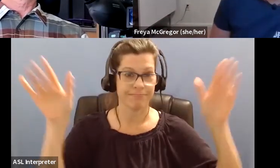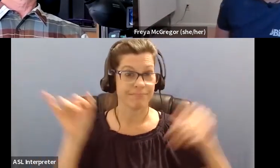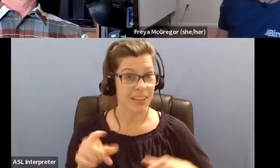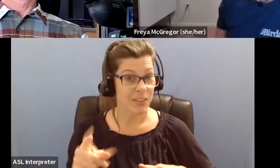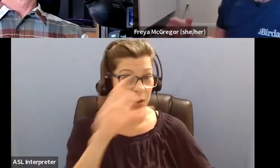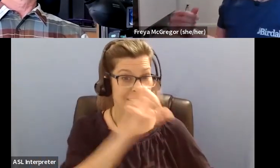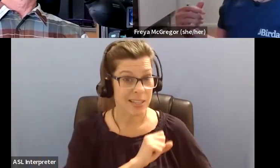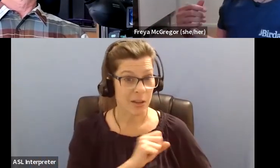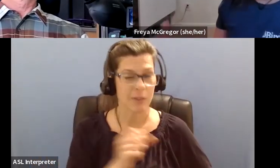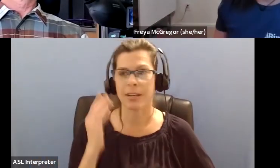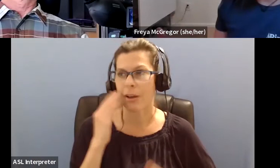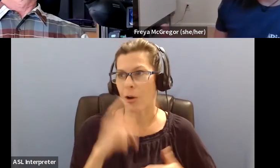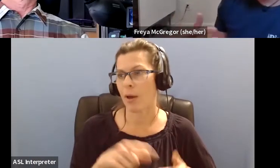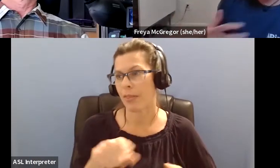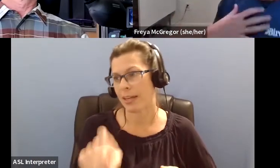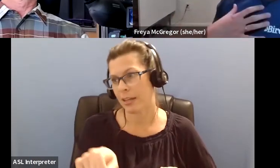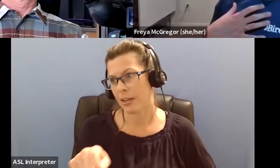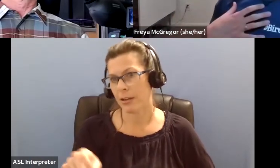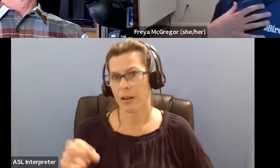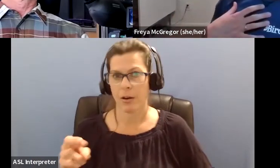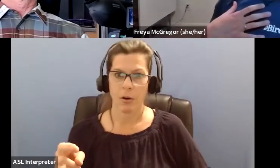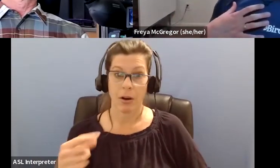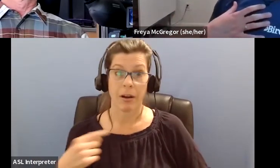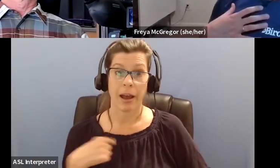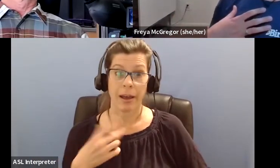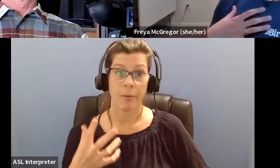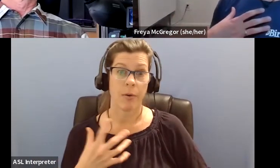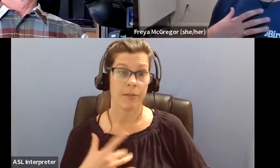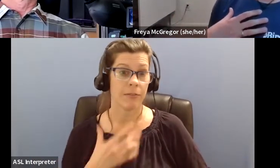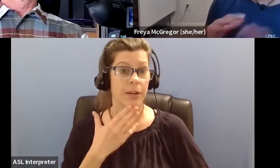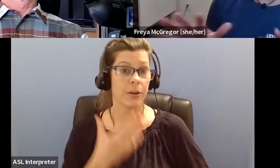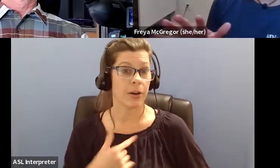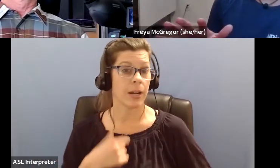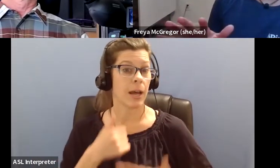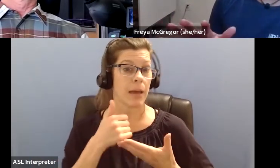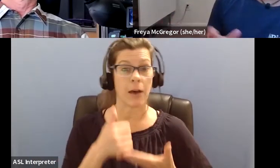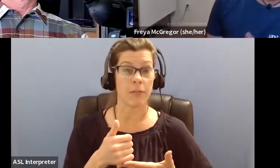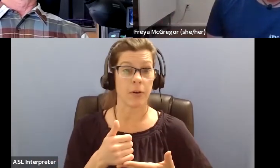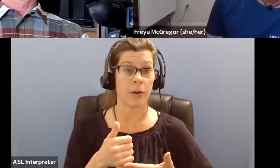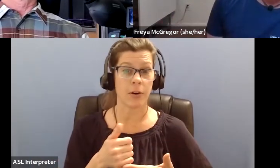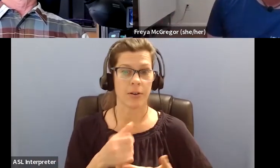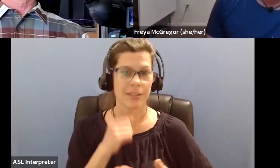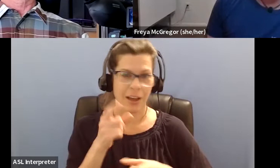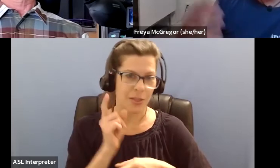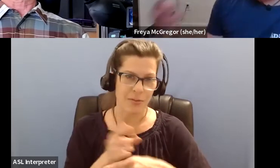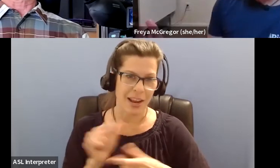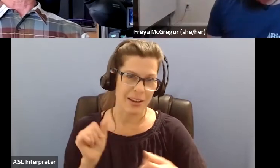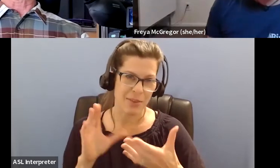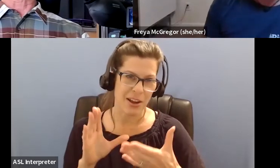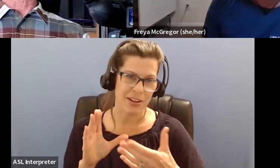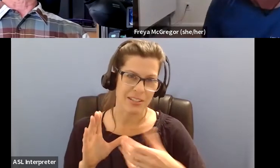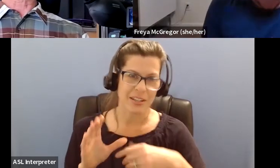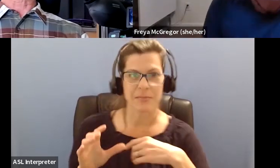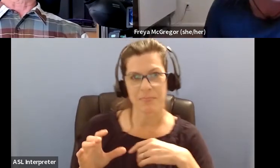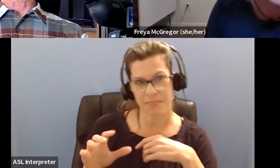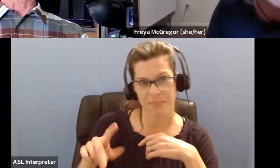need, or if you, you're doing it, cause you want to feel good about being so helpful. Like that's not the right approach. So, so I'm going